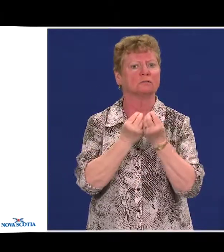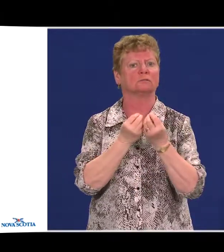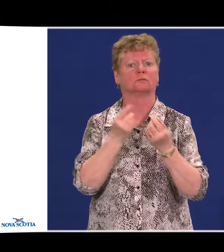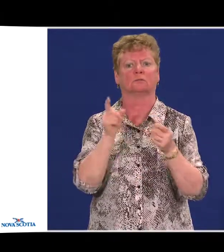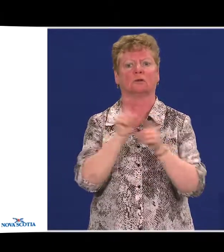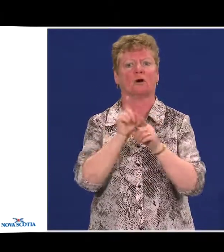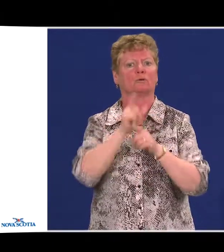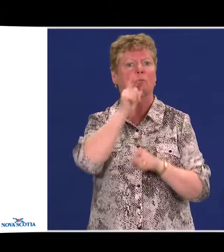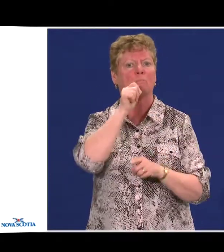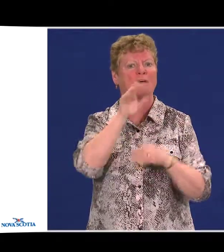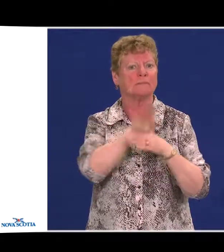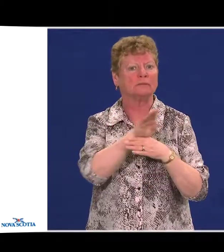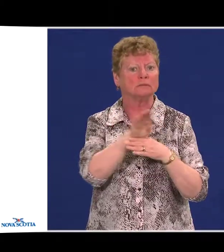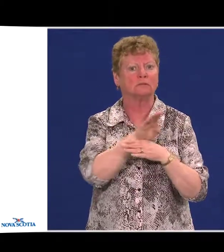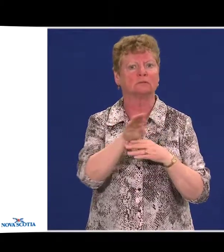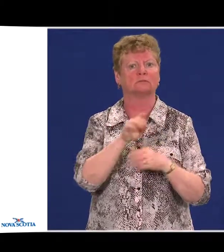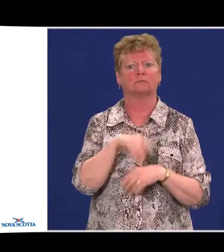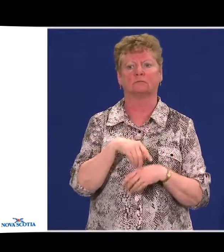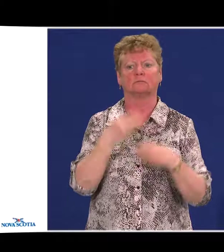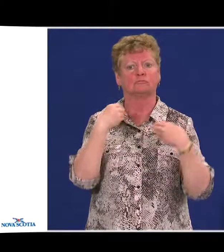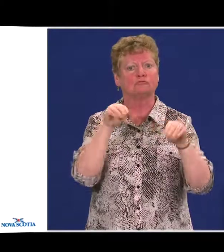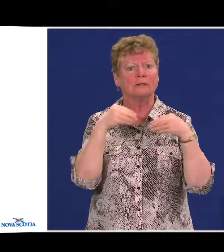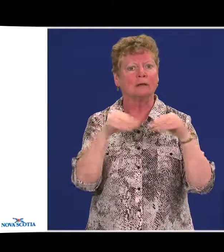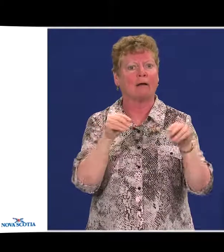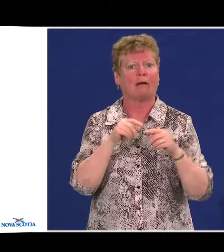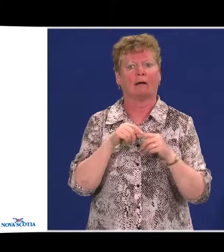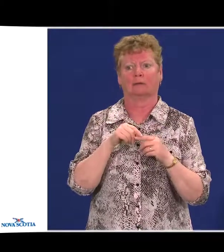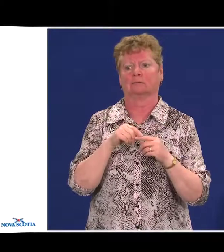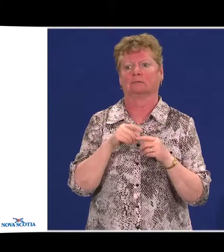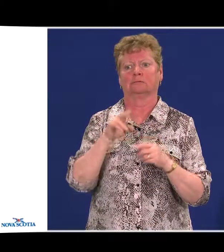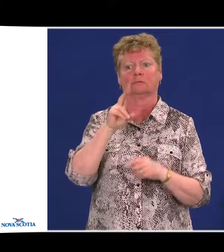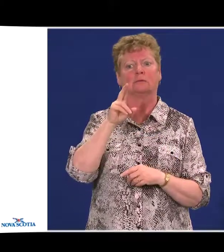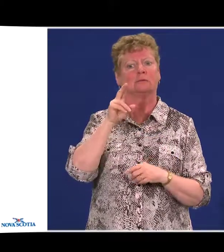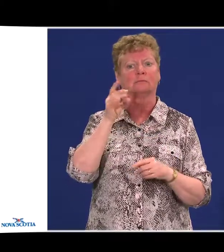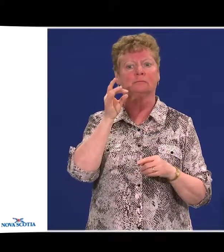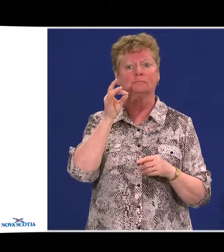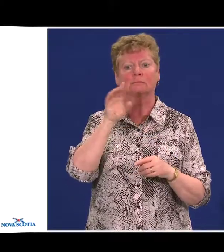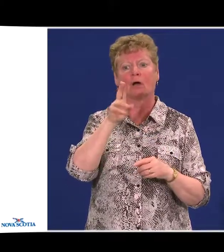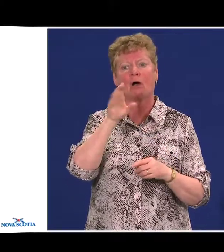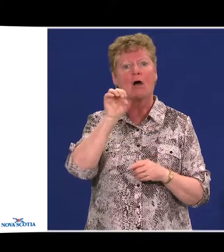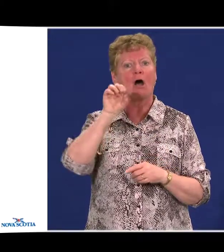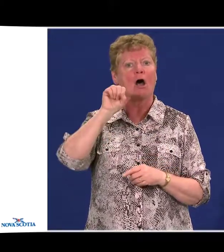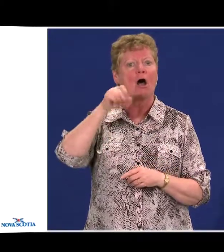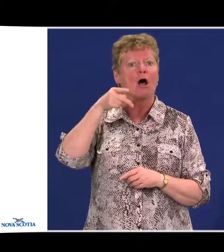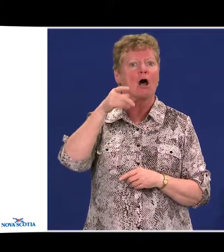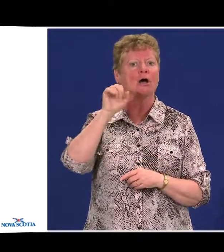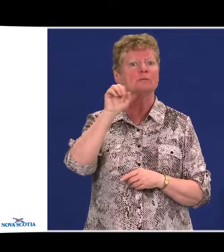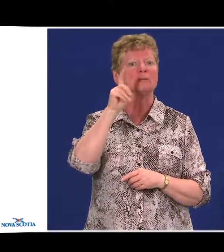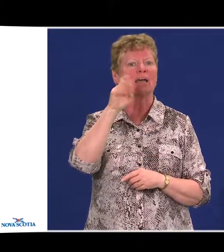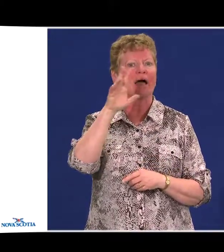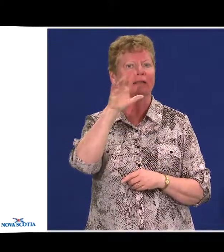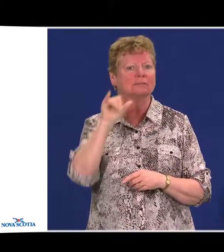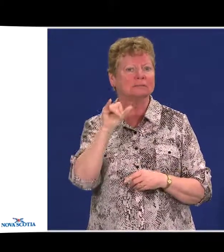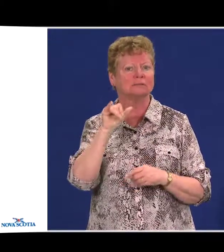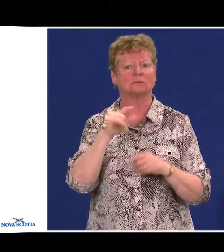as private businesses, retail, hospitality, and professional services.